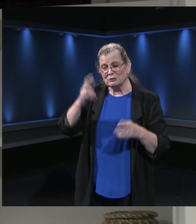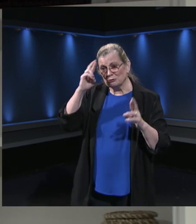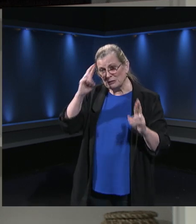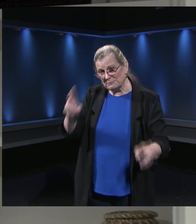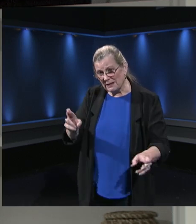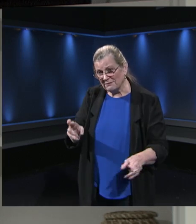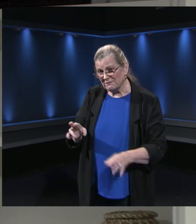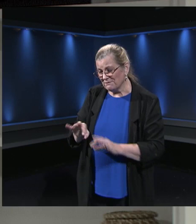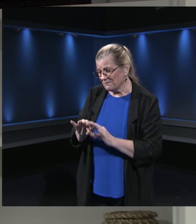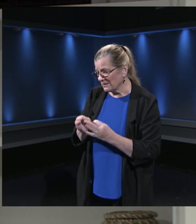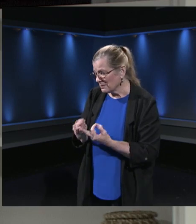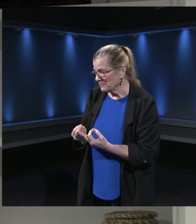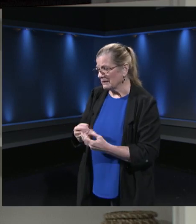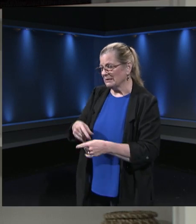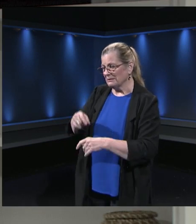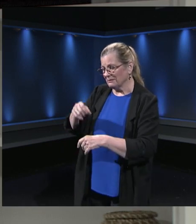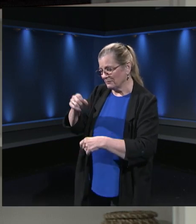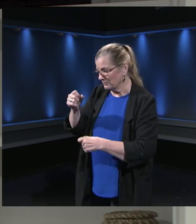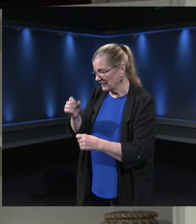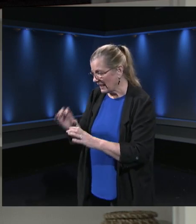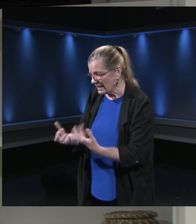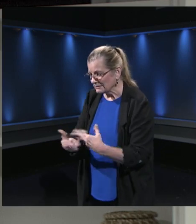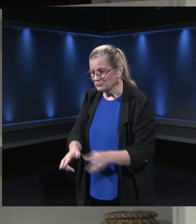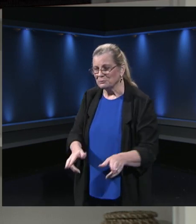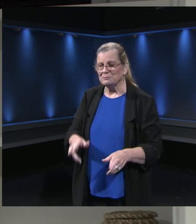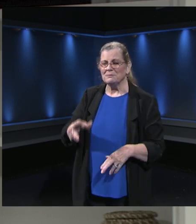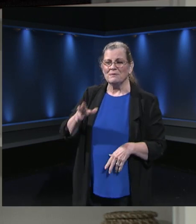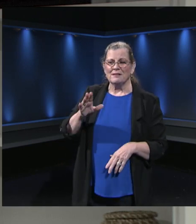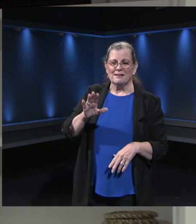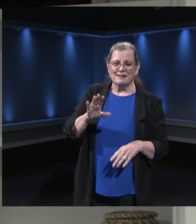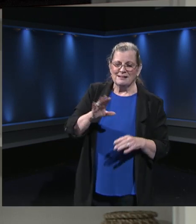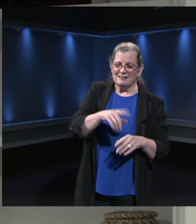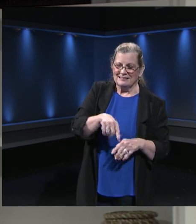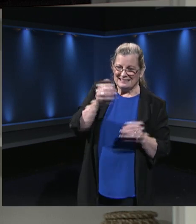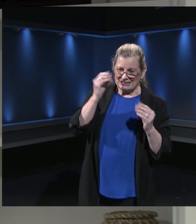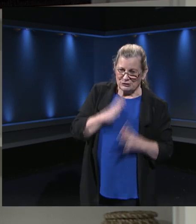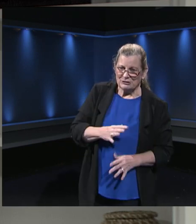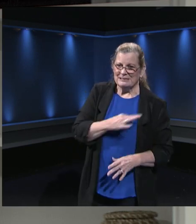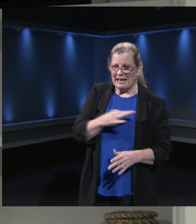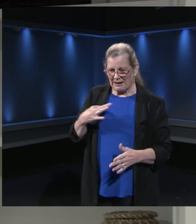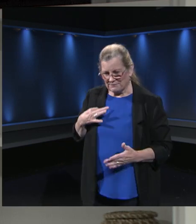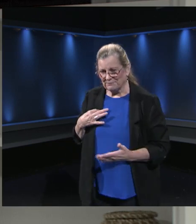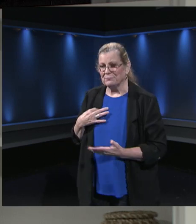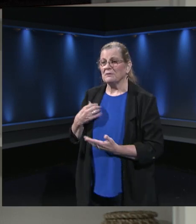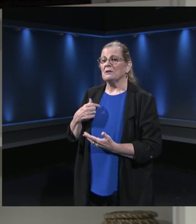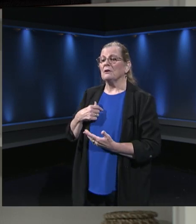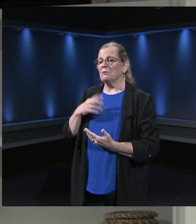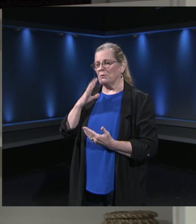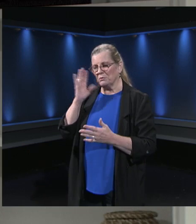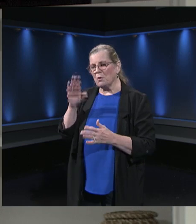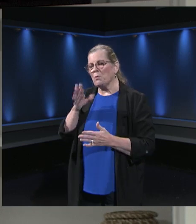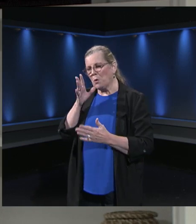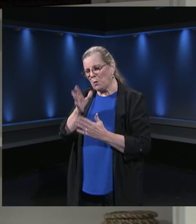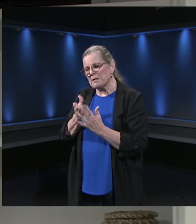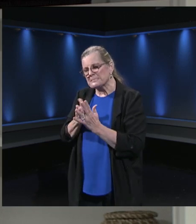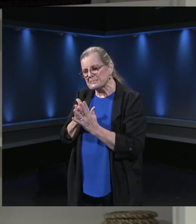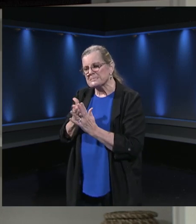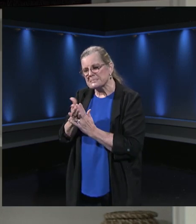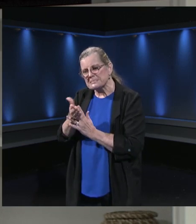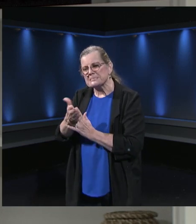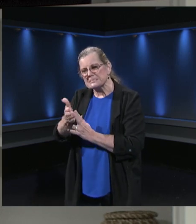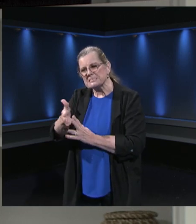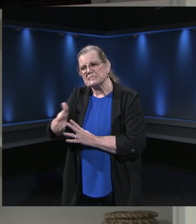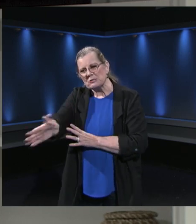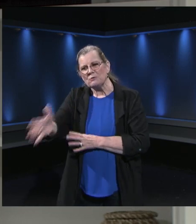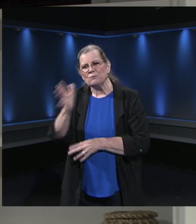face this unprecedented moment. But we will get through it together, and we will come out FCPS